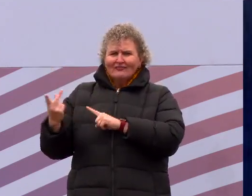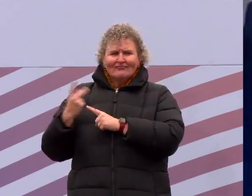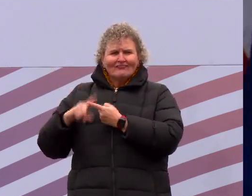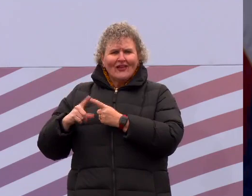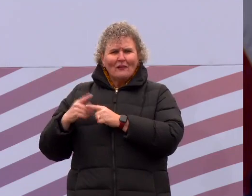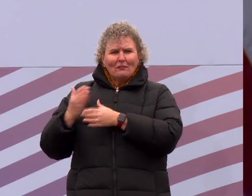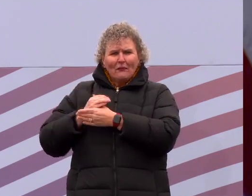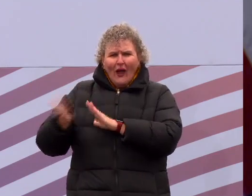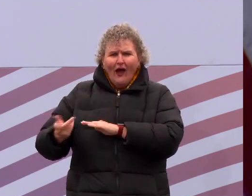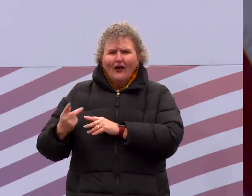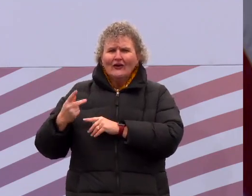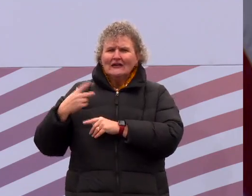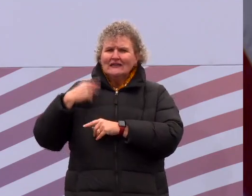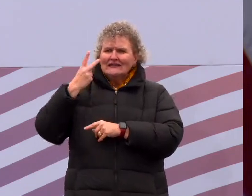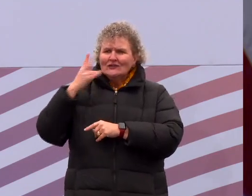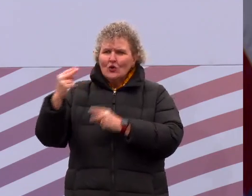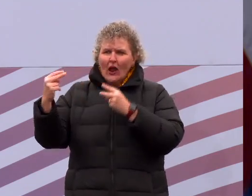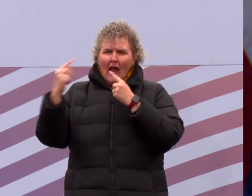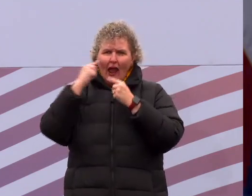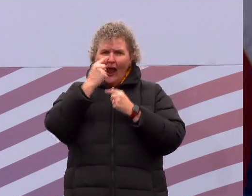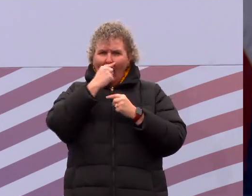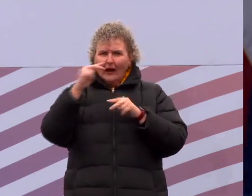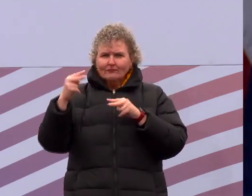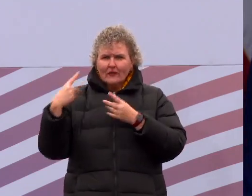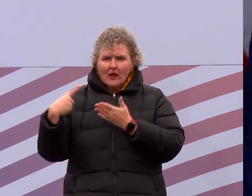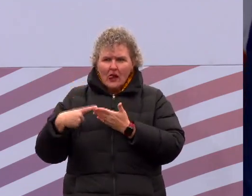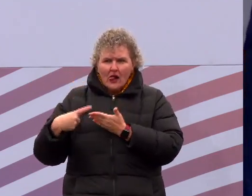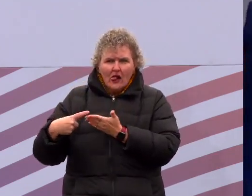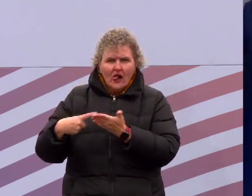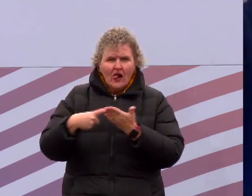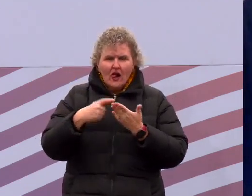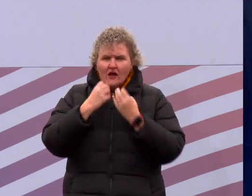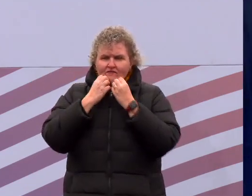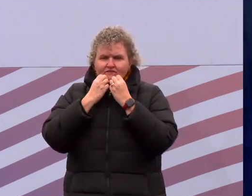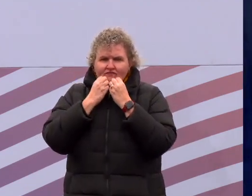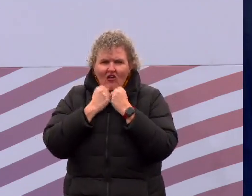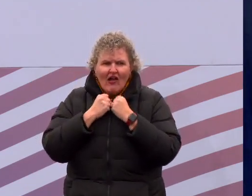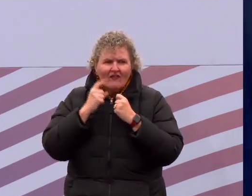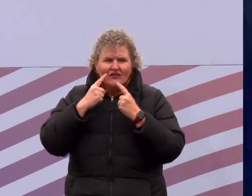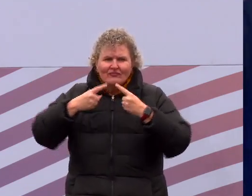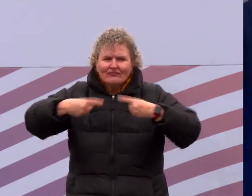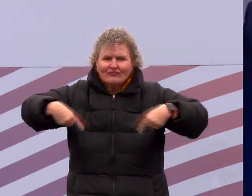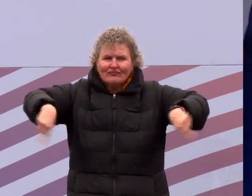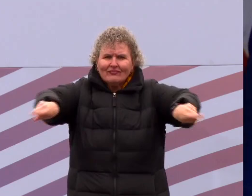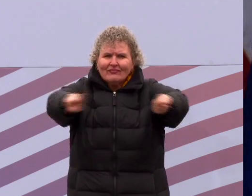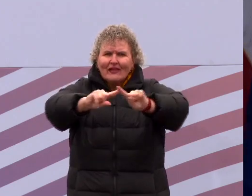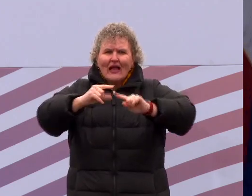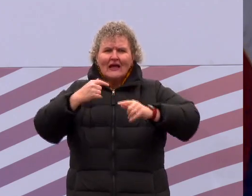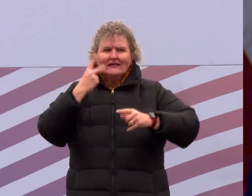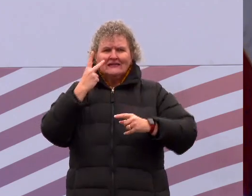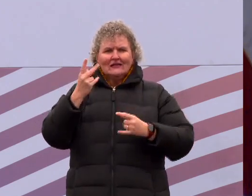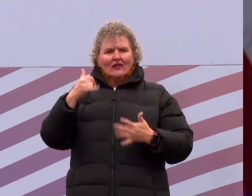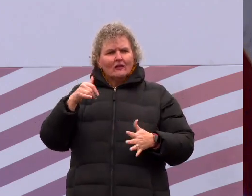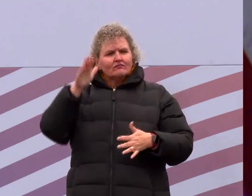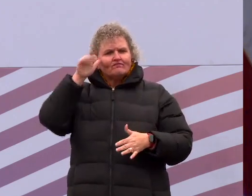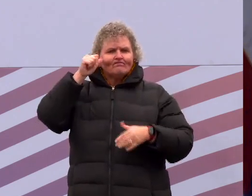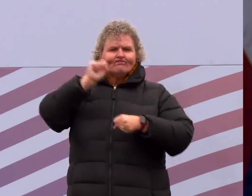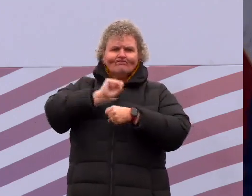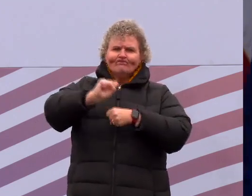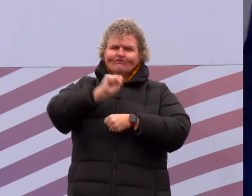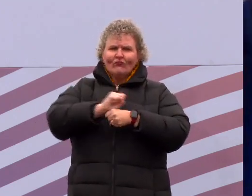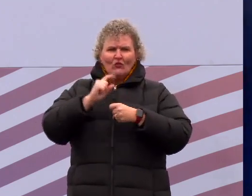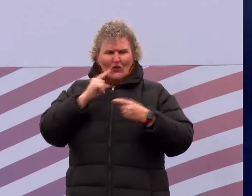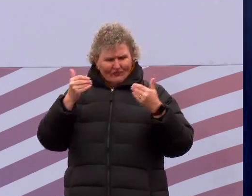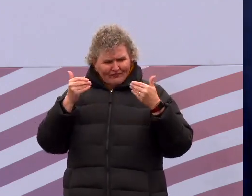talking to Pennsylvanians throughout our commonwealth. And I bore witness to the determination and the grit he has to take on the biggest fights.